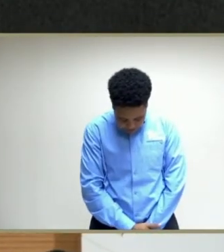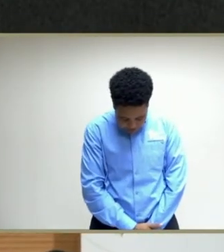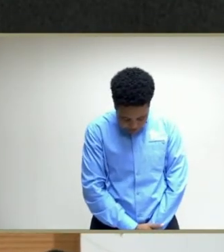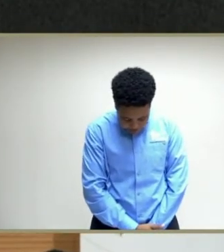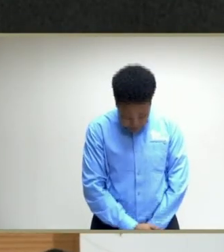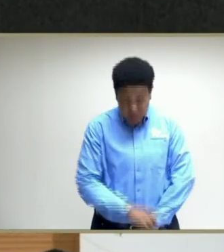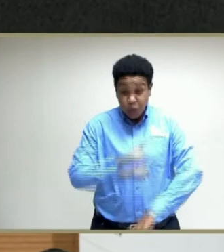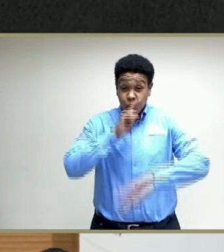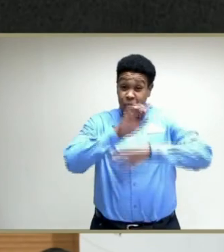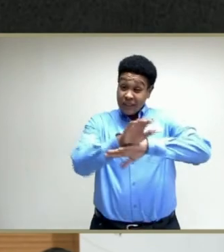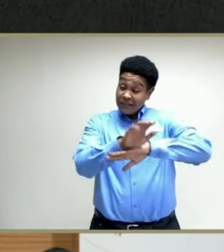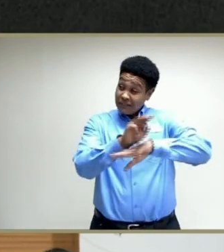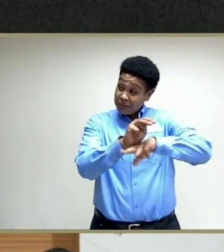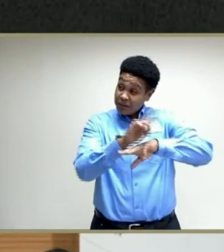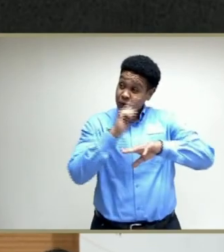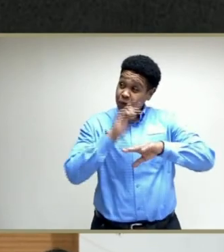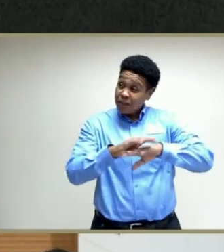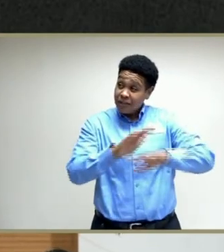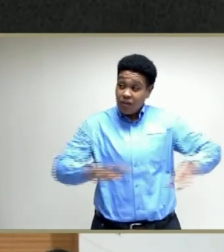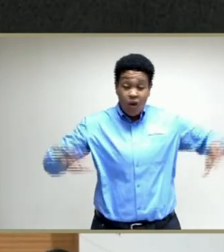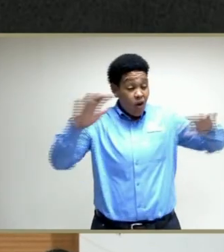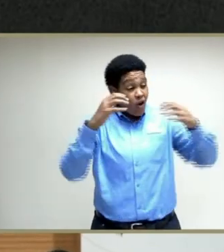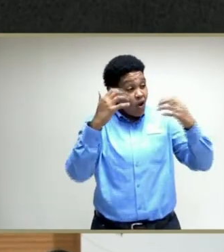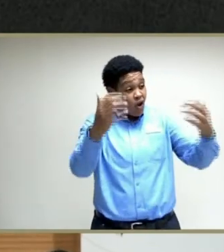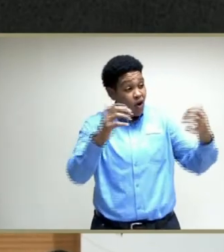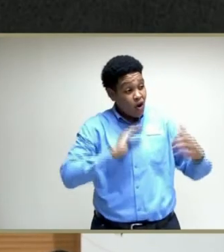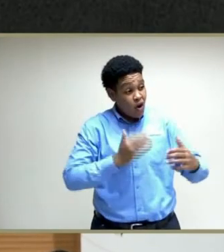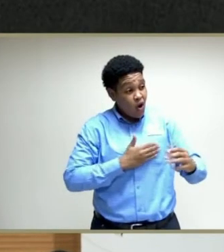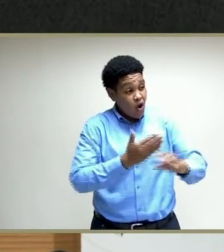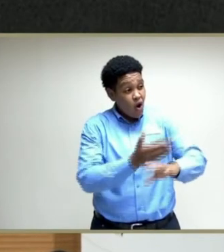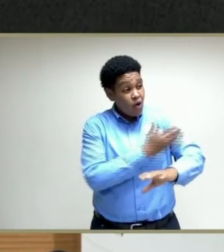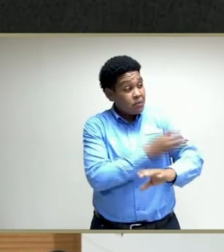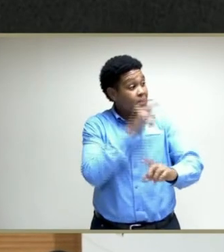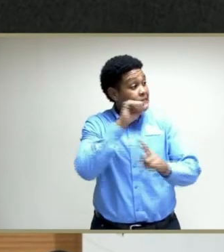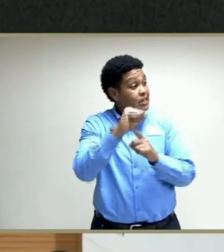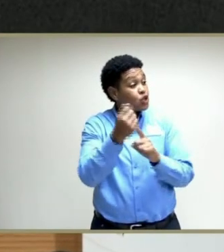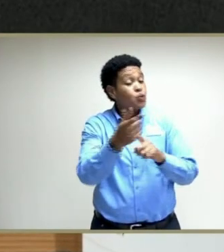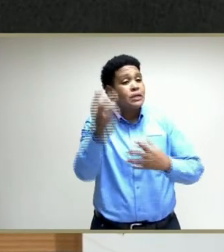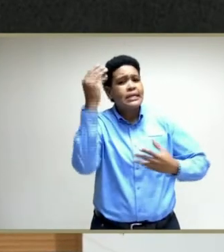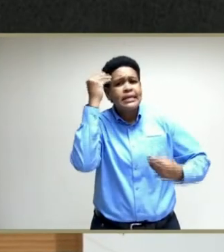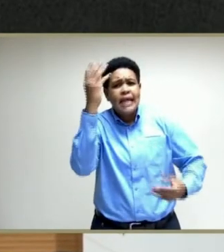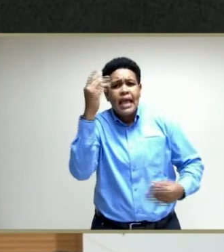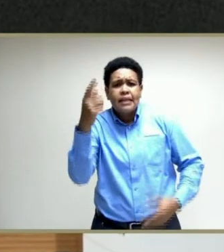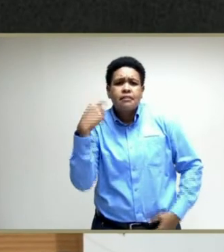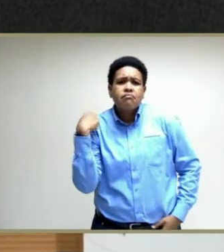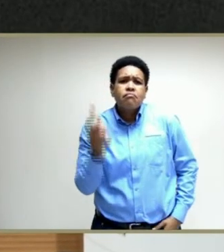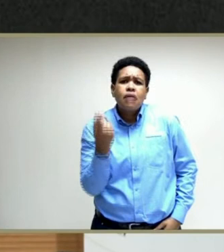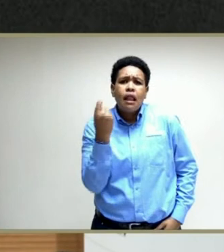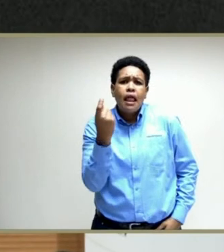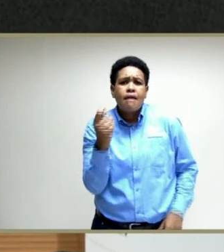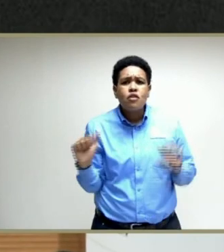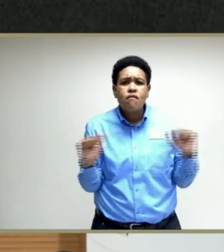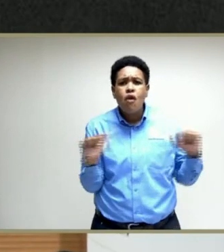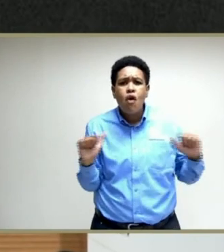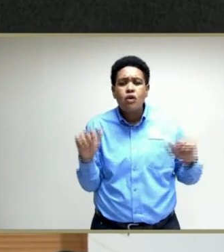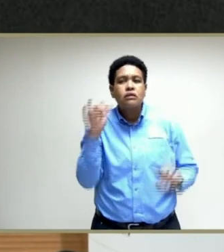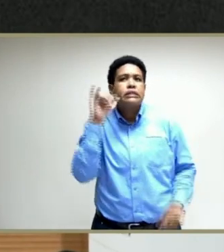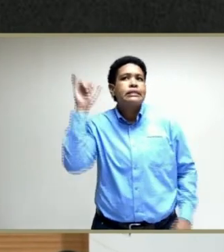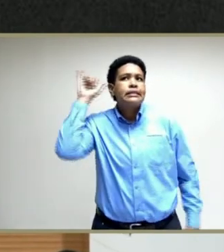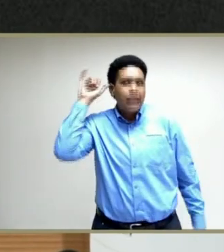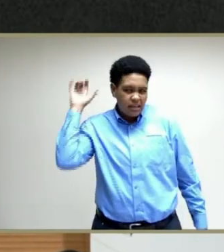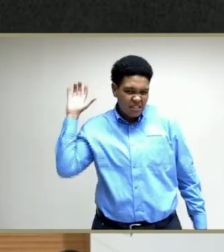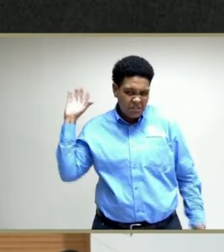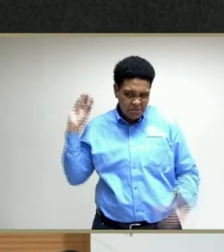So our update is the situation as at the data as at the 11th of August, which was yesterday.